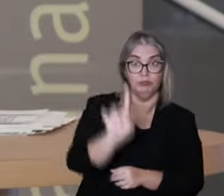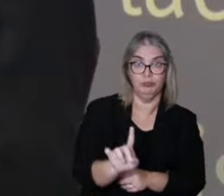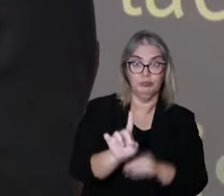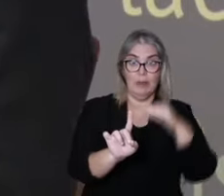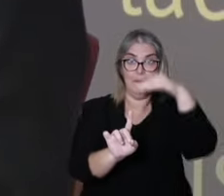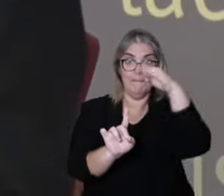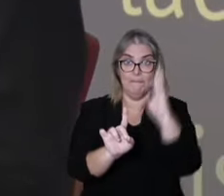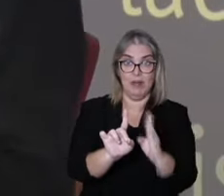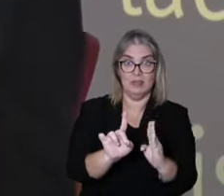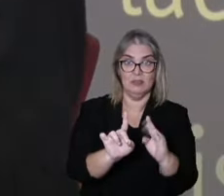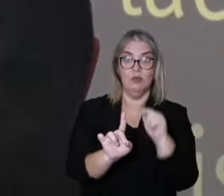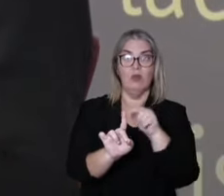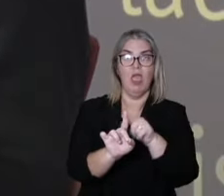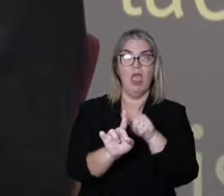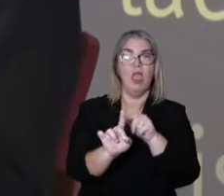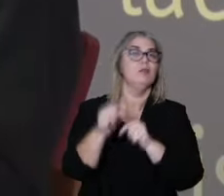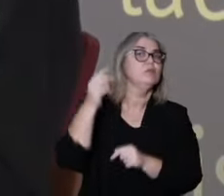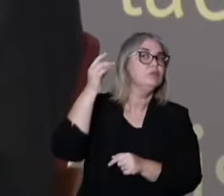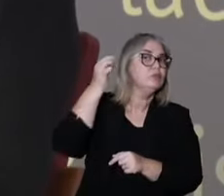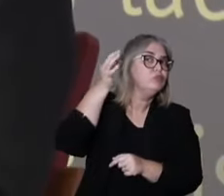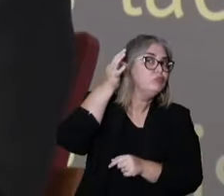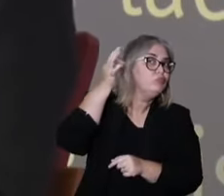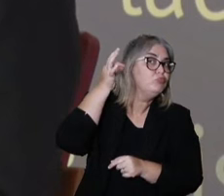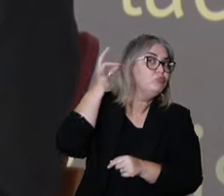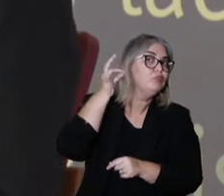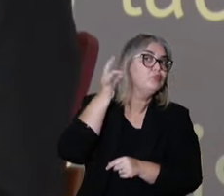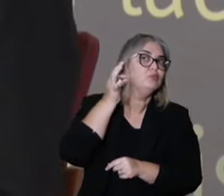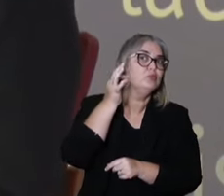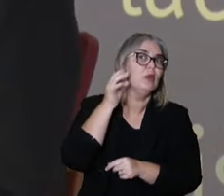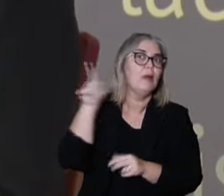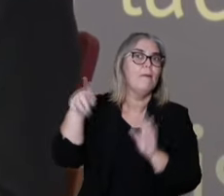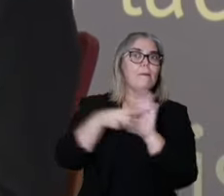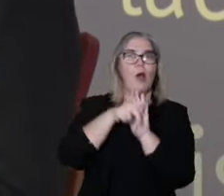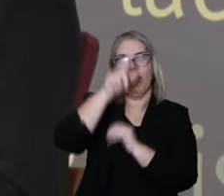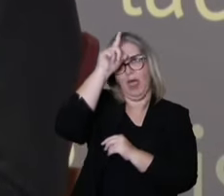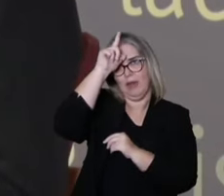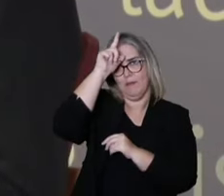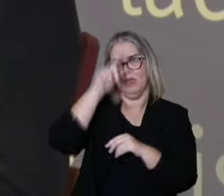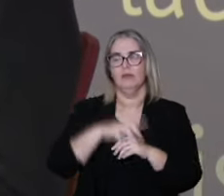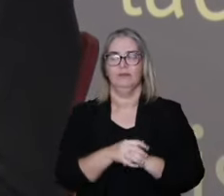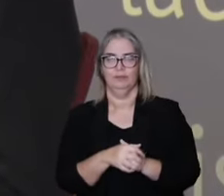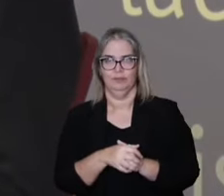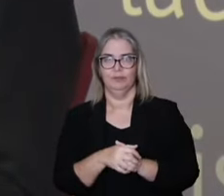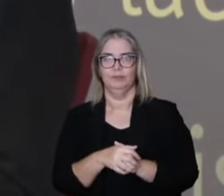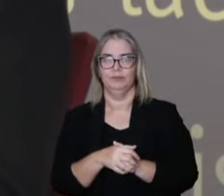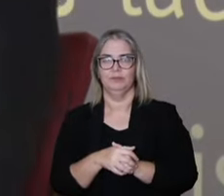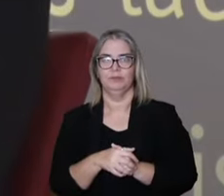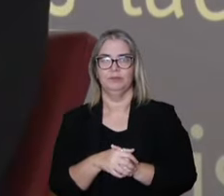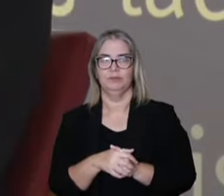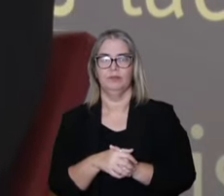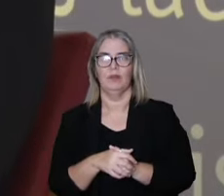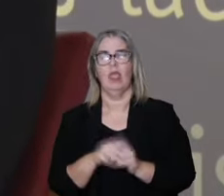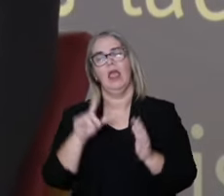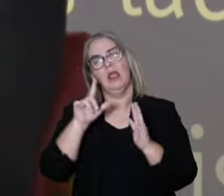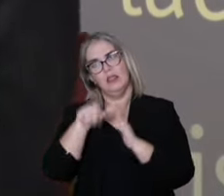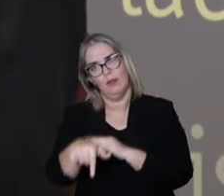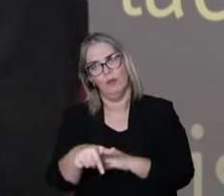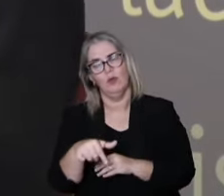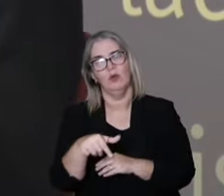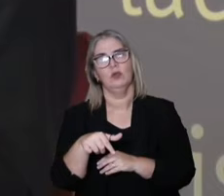we have a source that was more valued, which are the immigrants, recently.